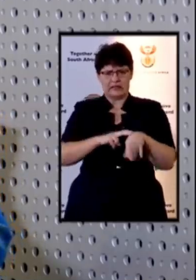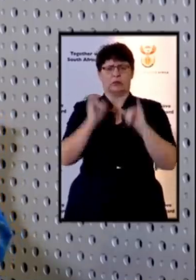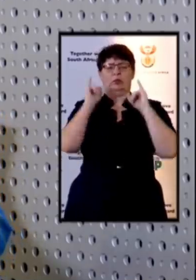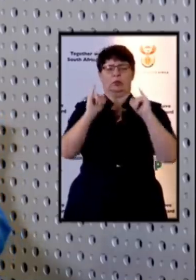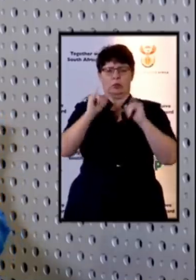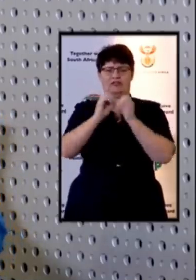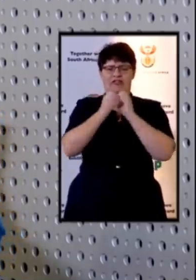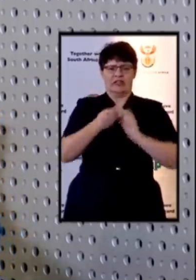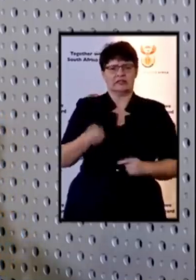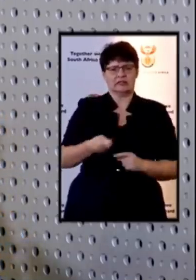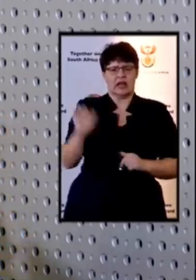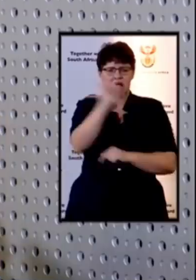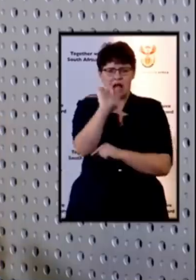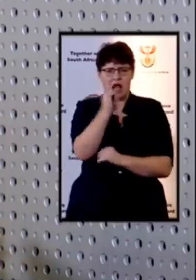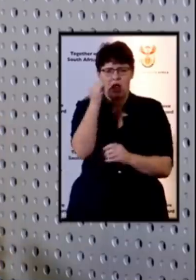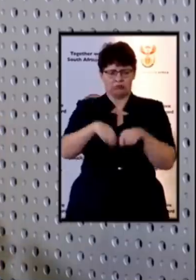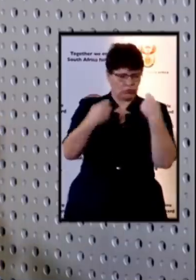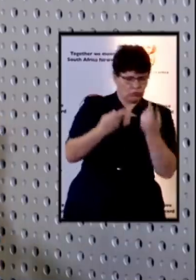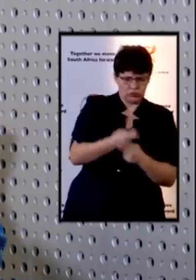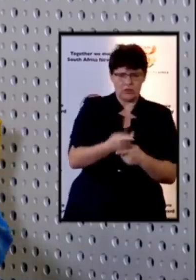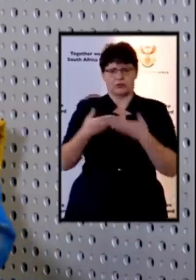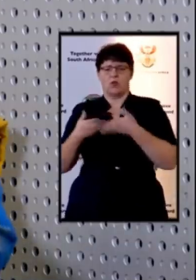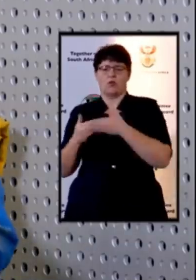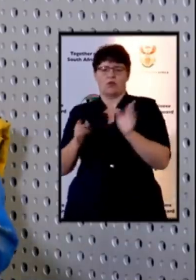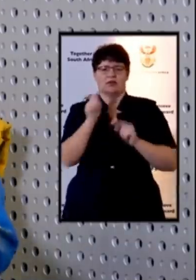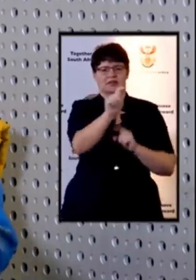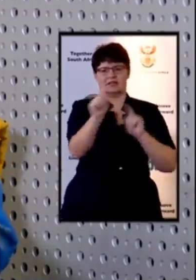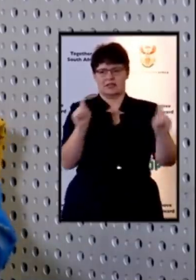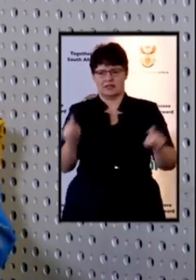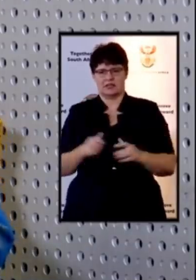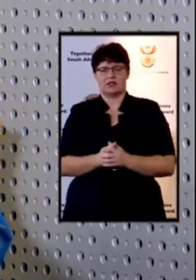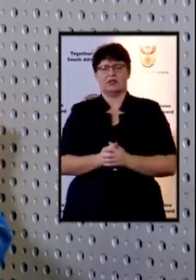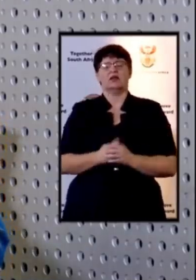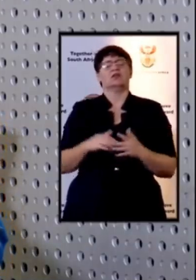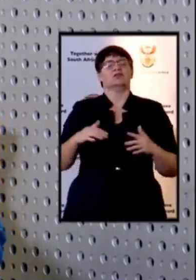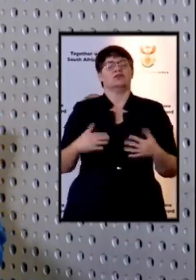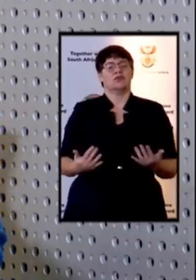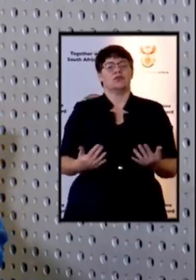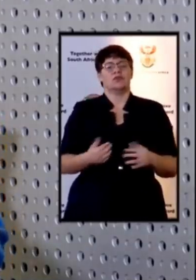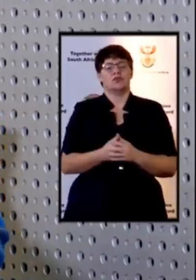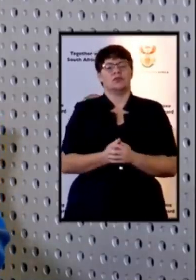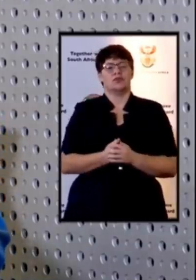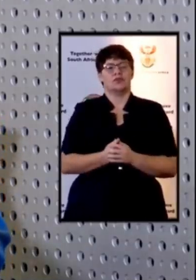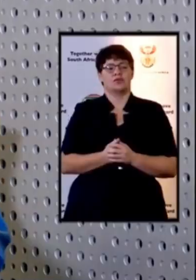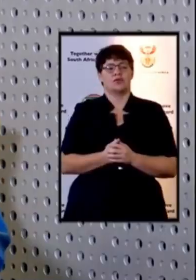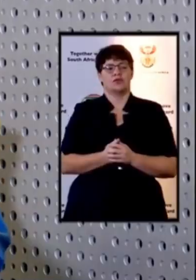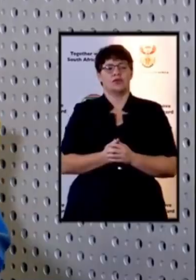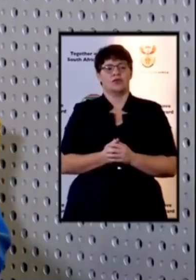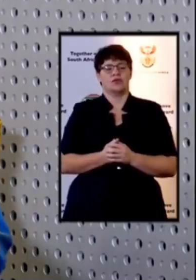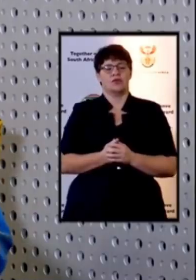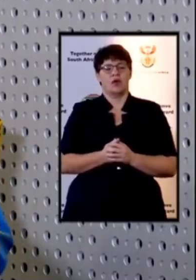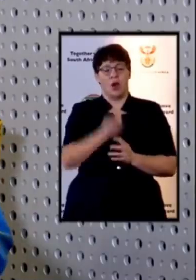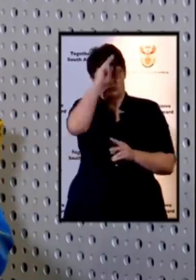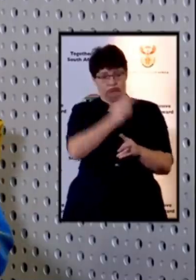should be opened for them and so those professionals